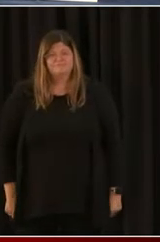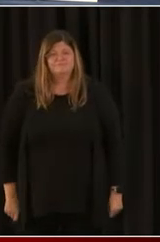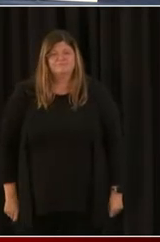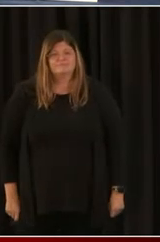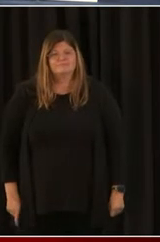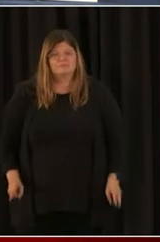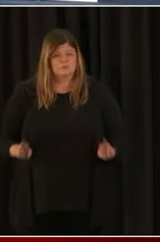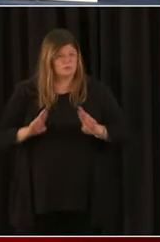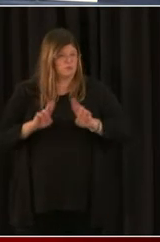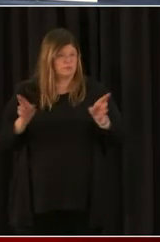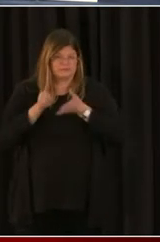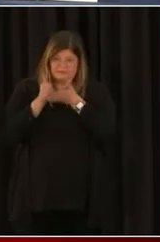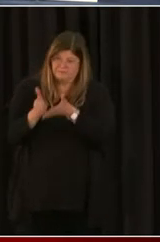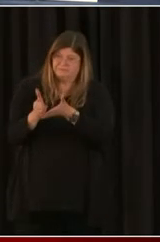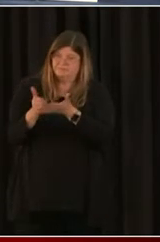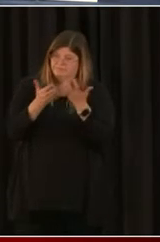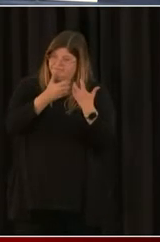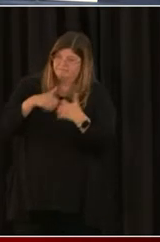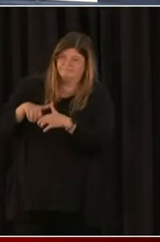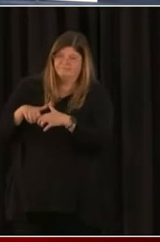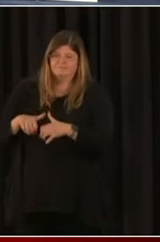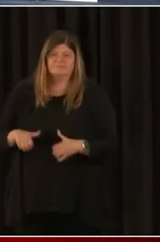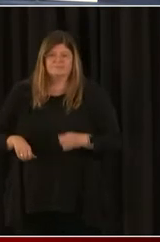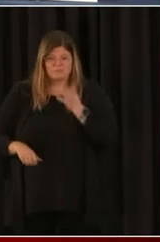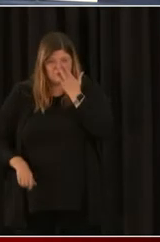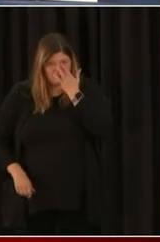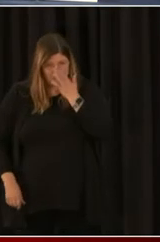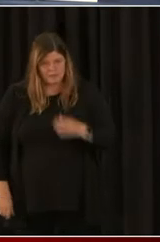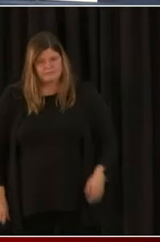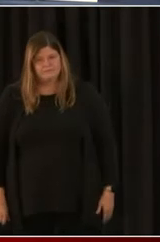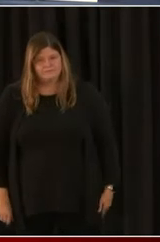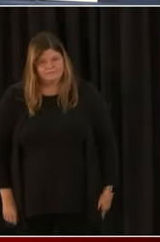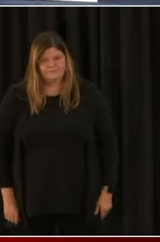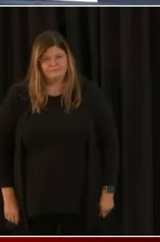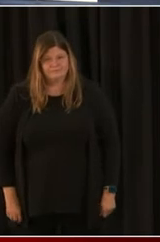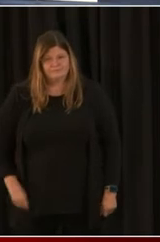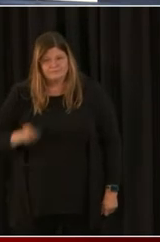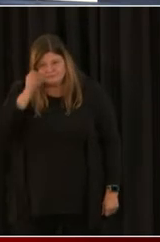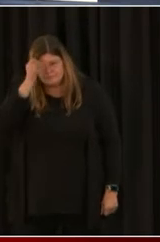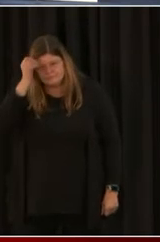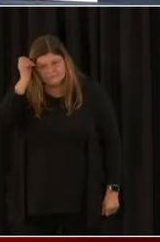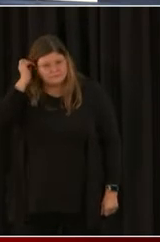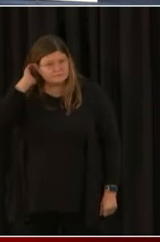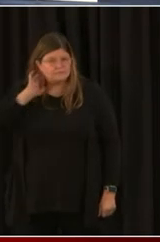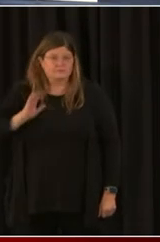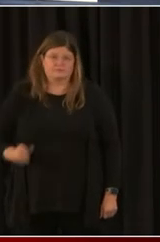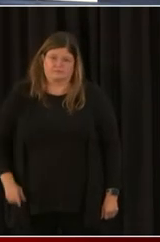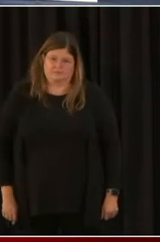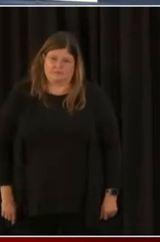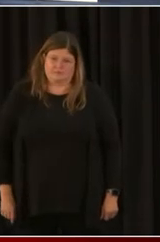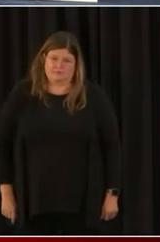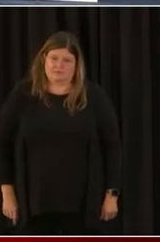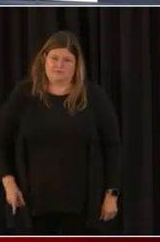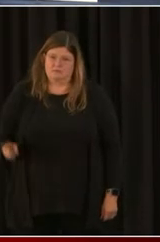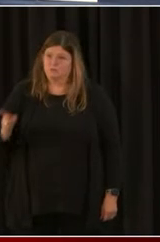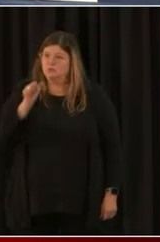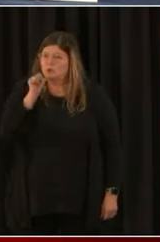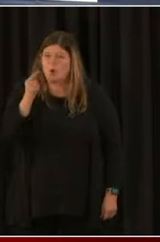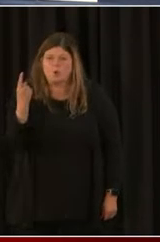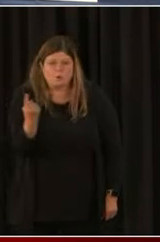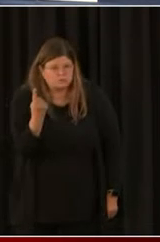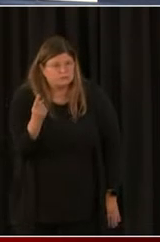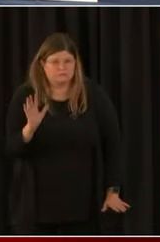to help just get yourself together. So it's a lot of way of saying like, you are not in this alone.